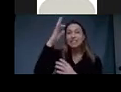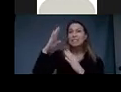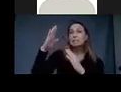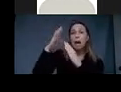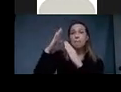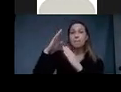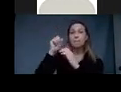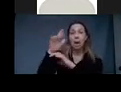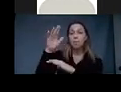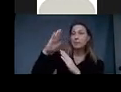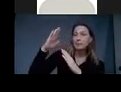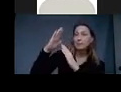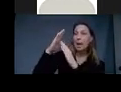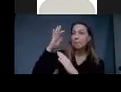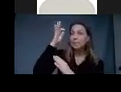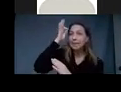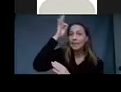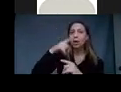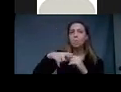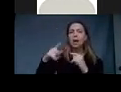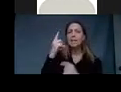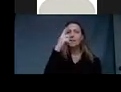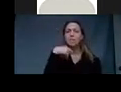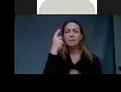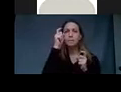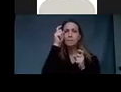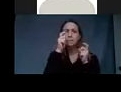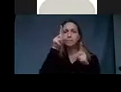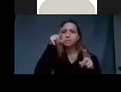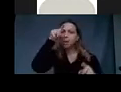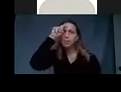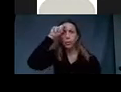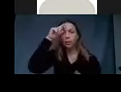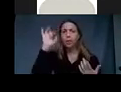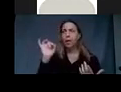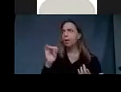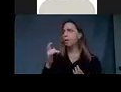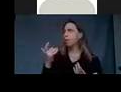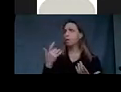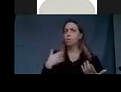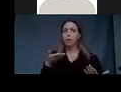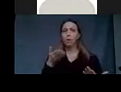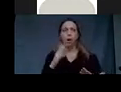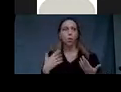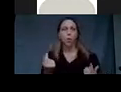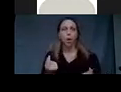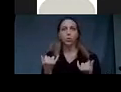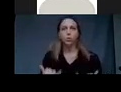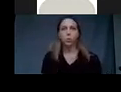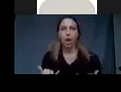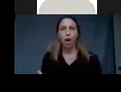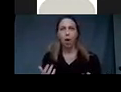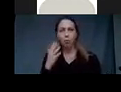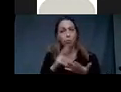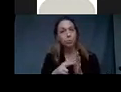mountain, but he has this bewildered look on his face. like what, what have I done? Like a cat that's climbed